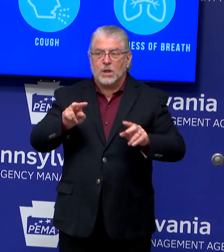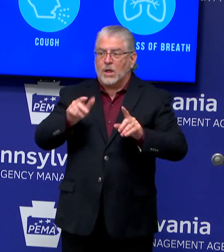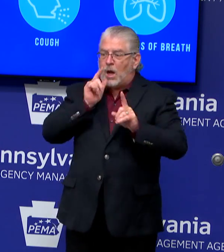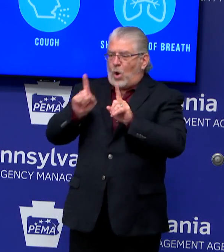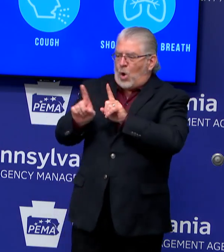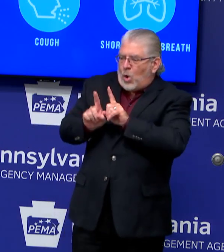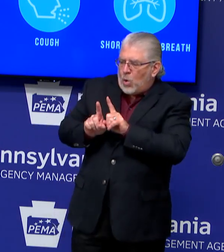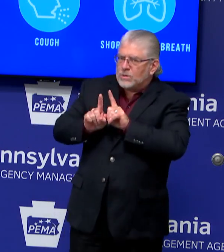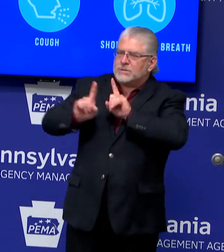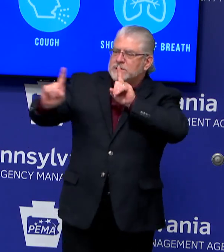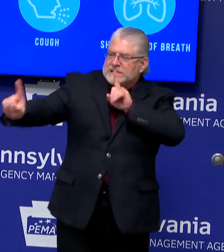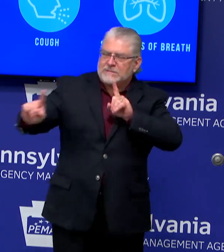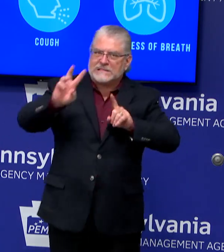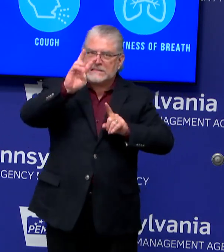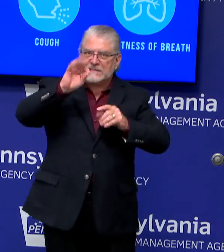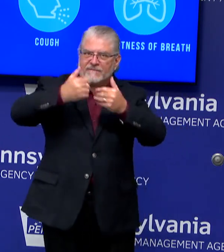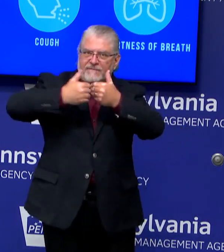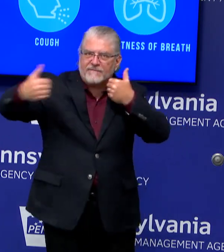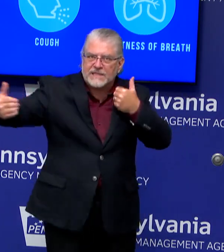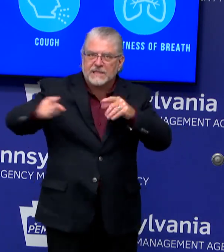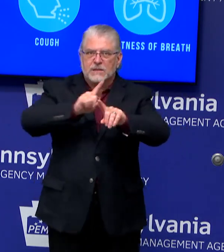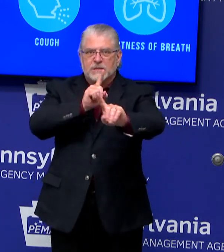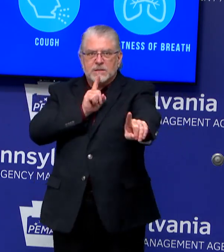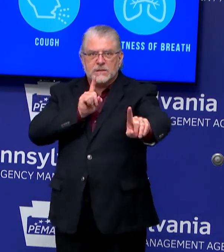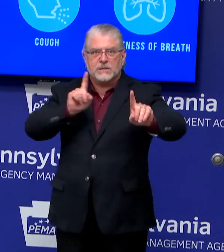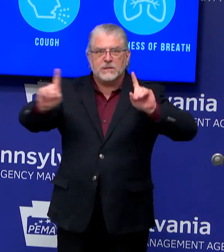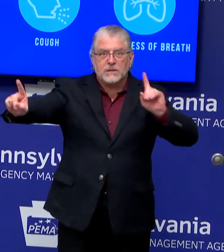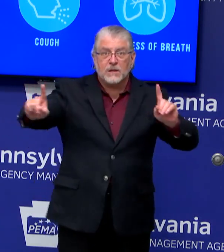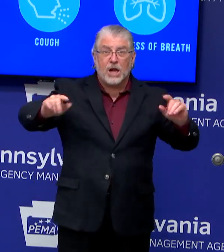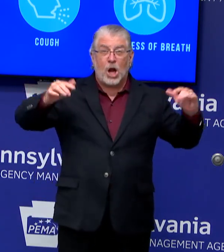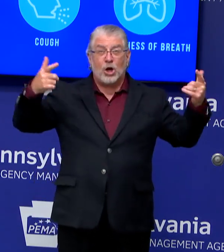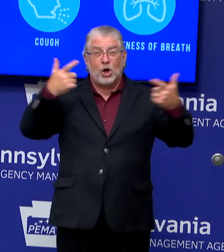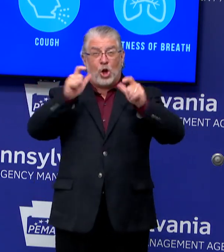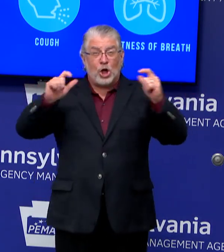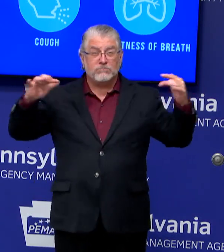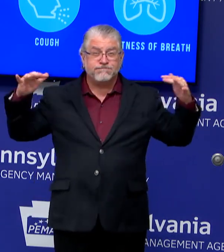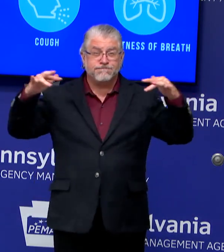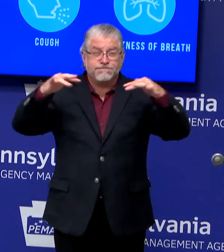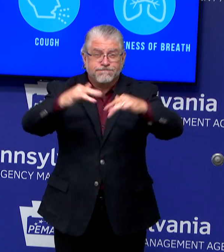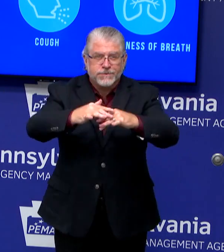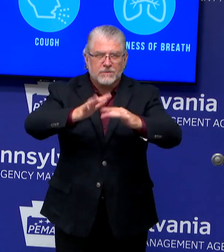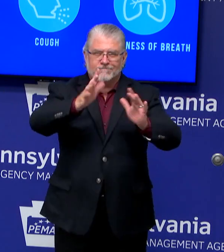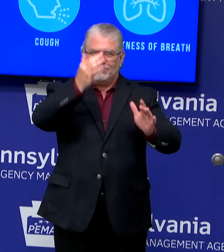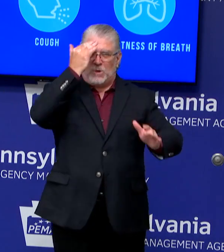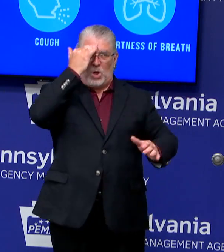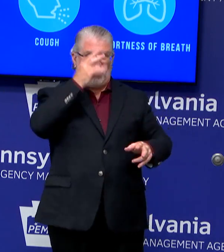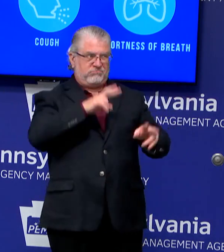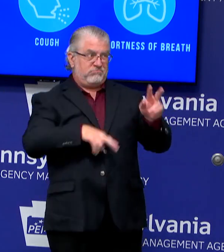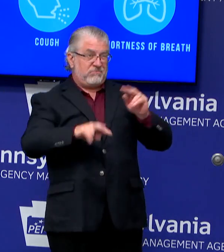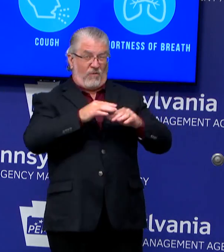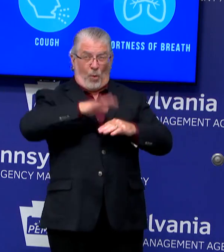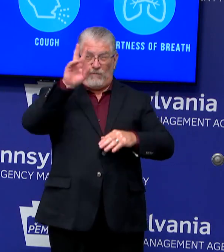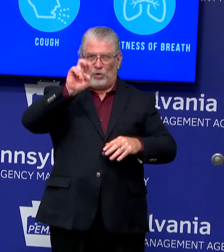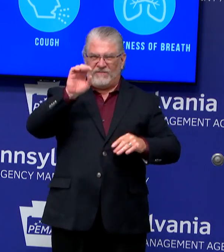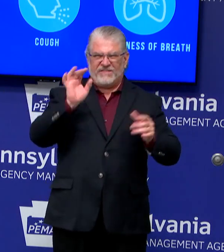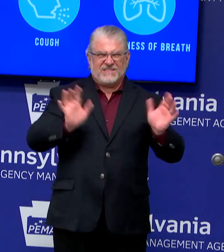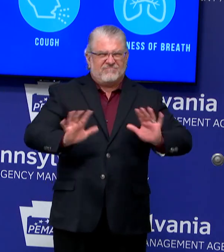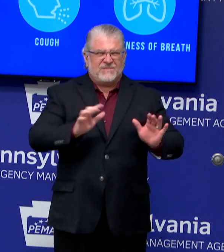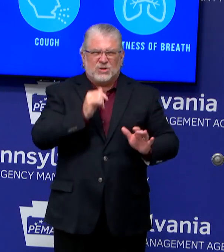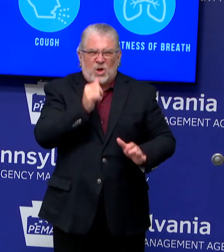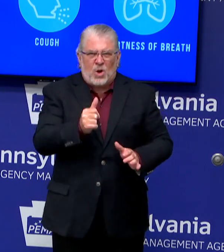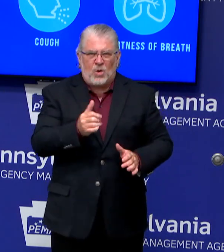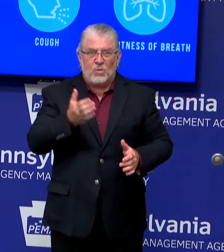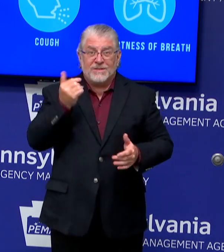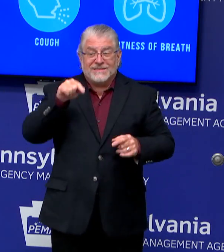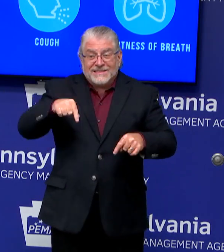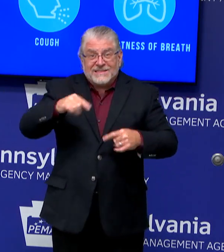being, we need to continue to limit large gatherings of 250 people or more because this virus is not gone. And